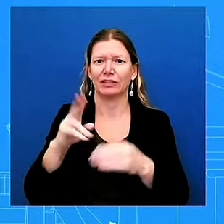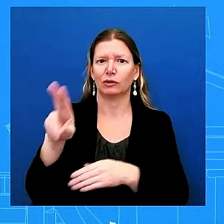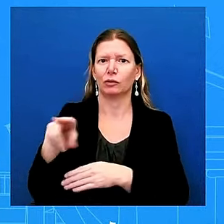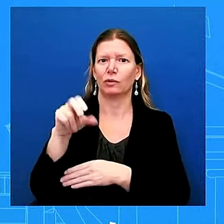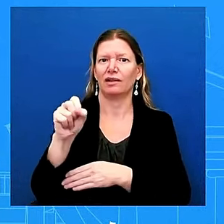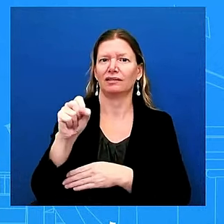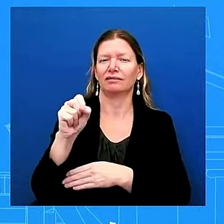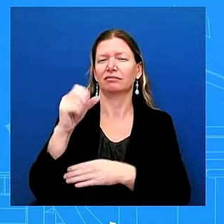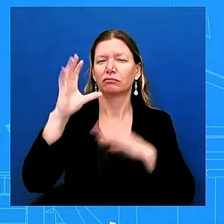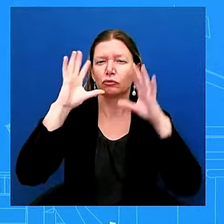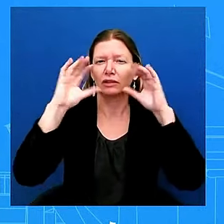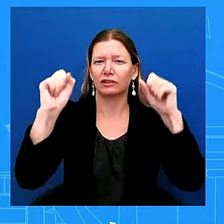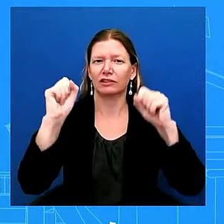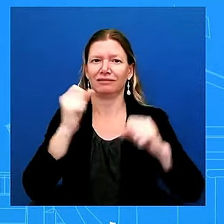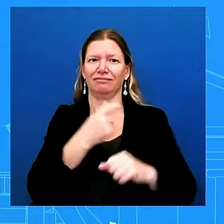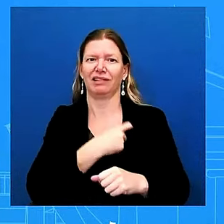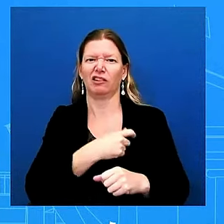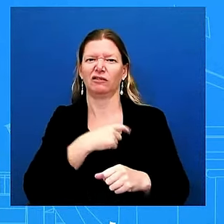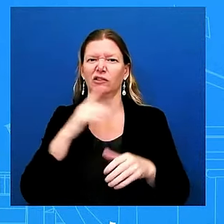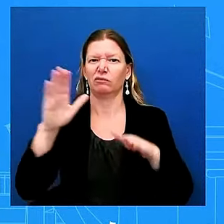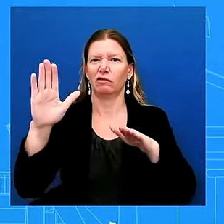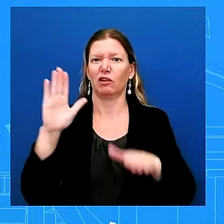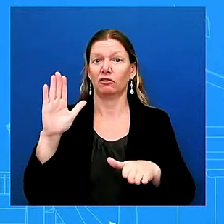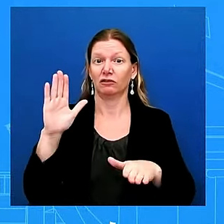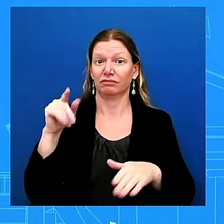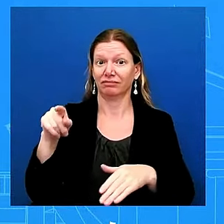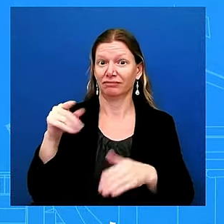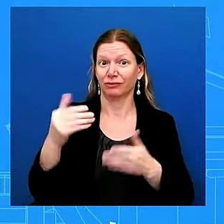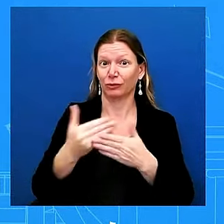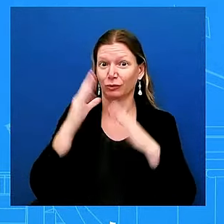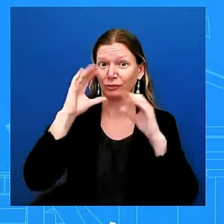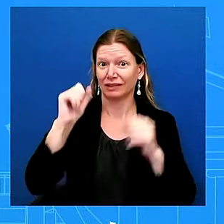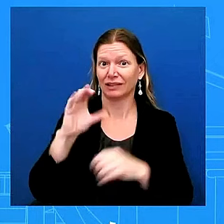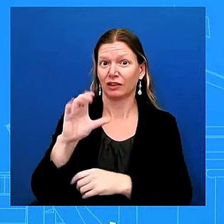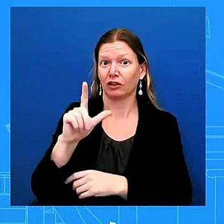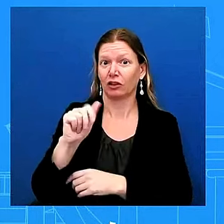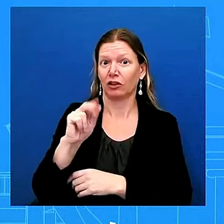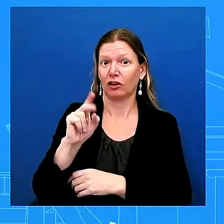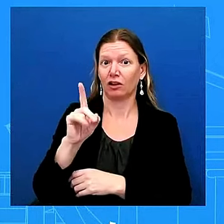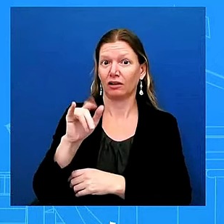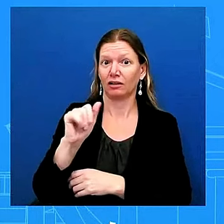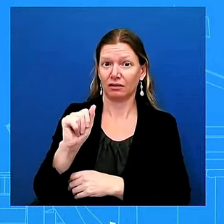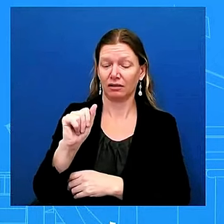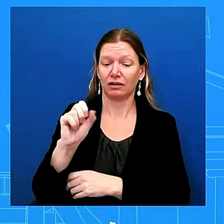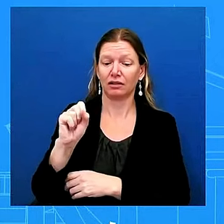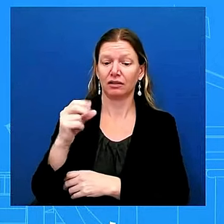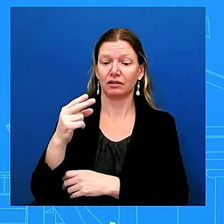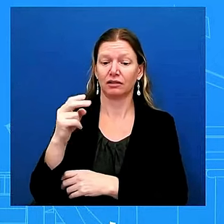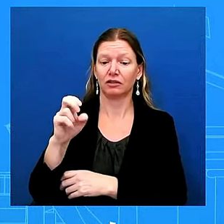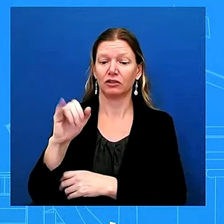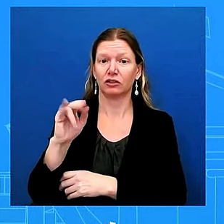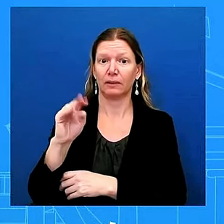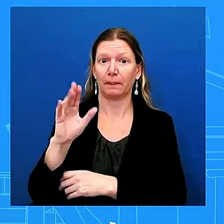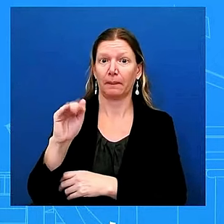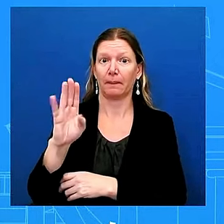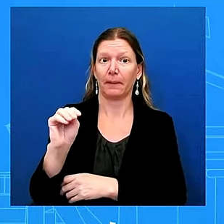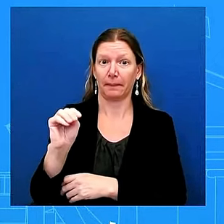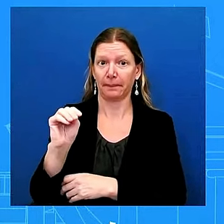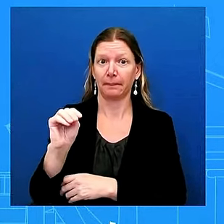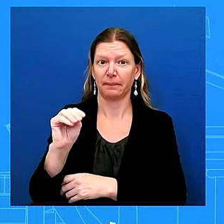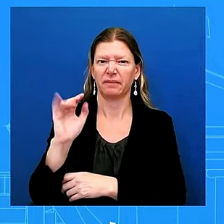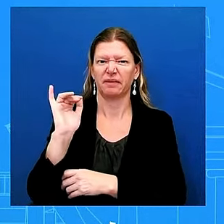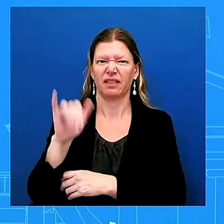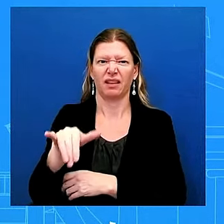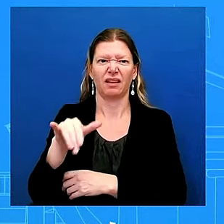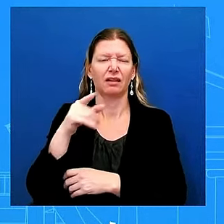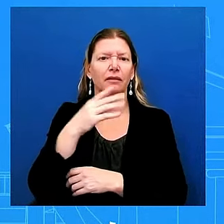shainbaum the visit will highlight the biden harris administration's commitment to strengthening the partnership between